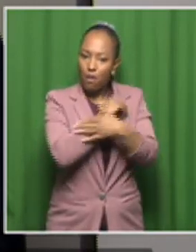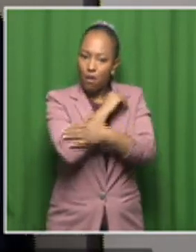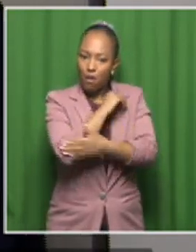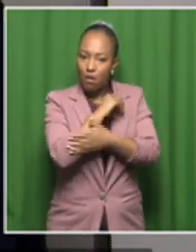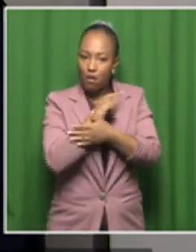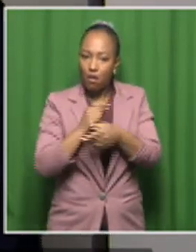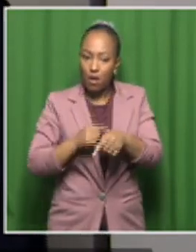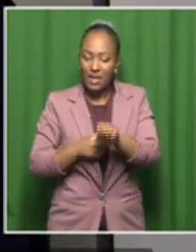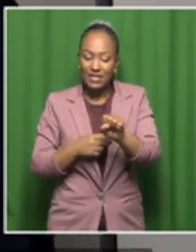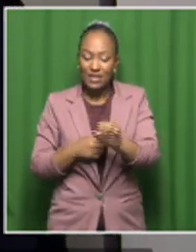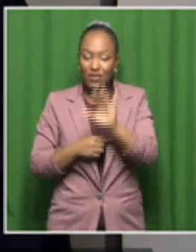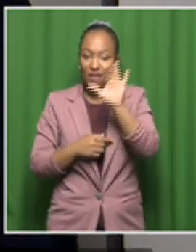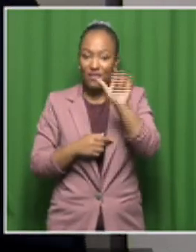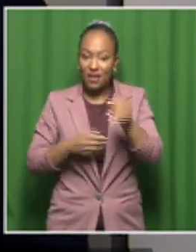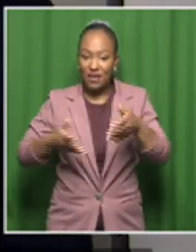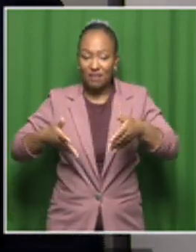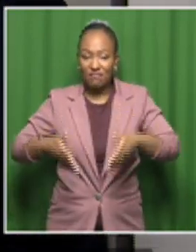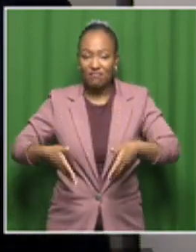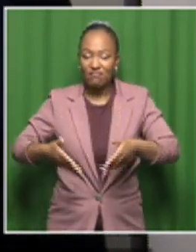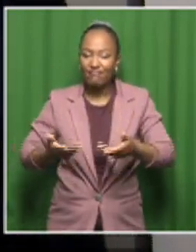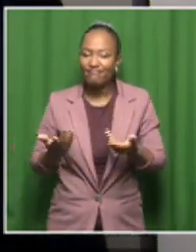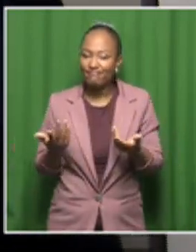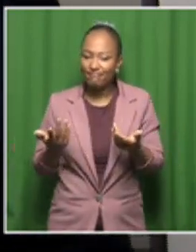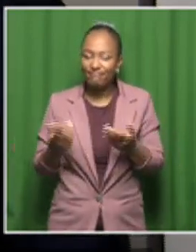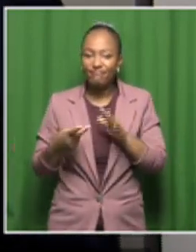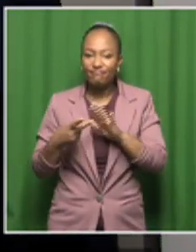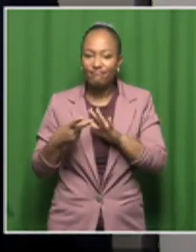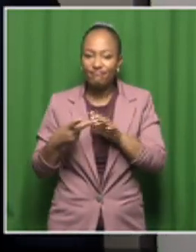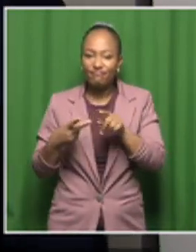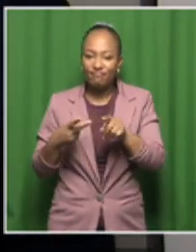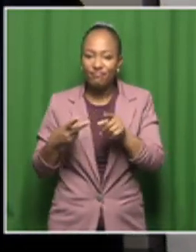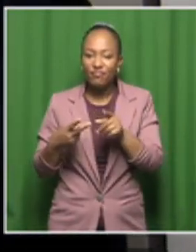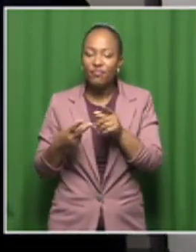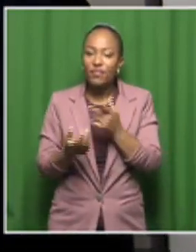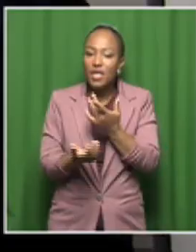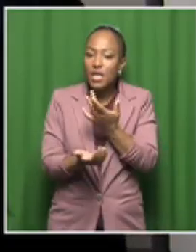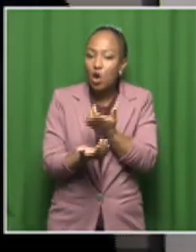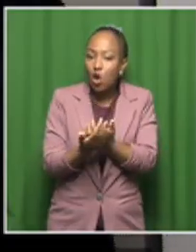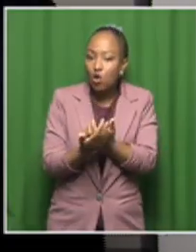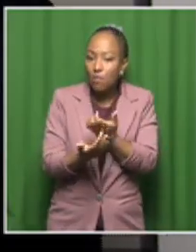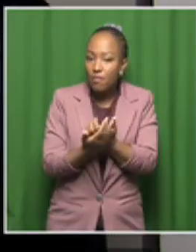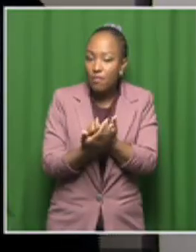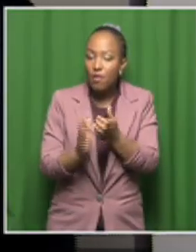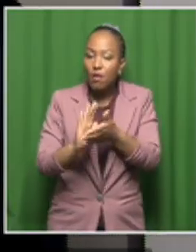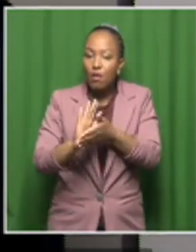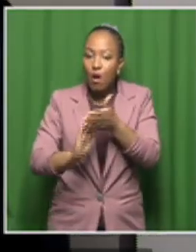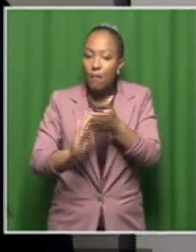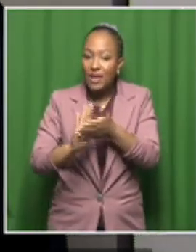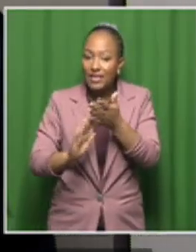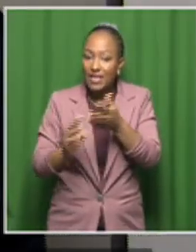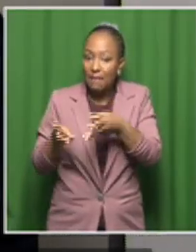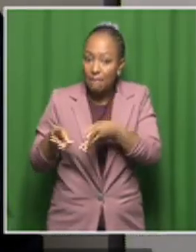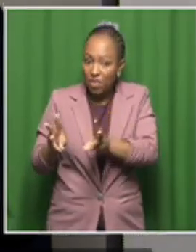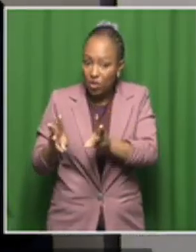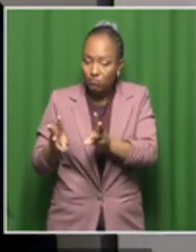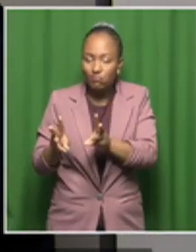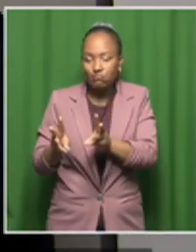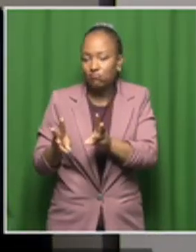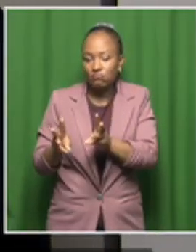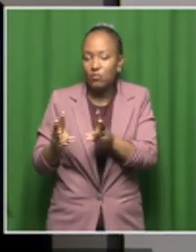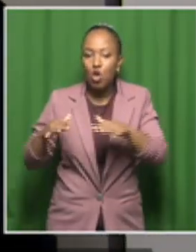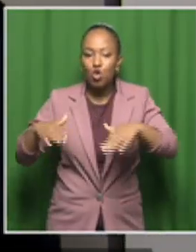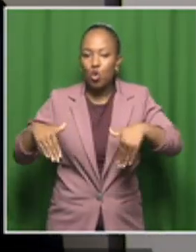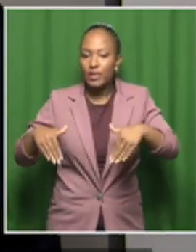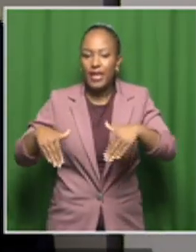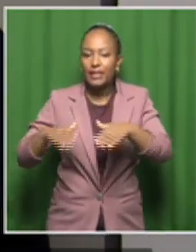Africa, the standard operation procedures, as well as the economic operation development methods for them, they have not yet been developed.